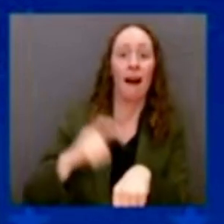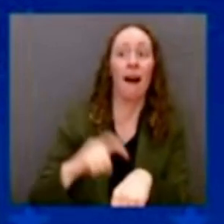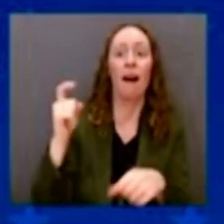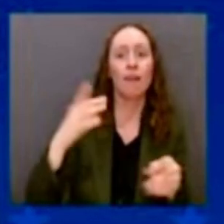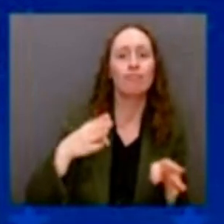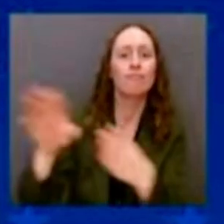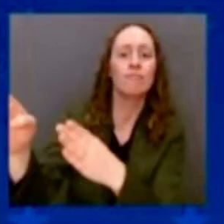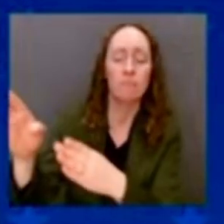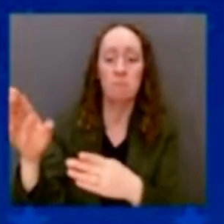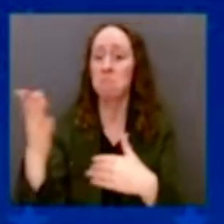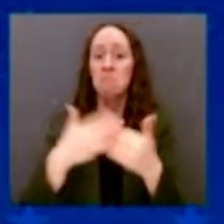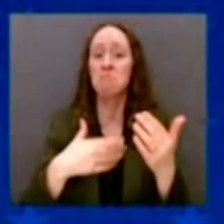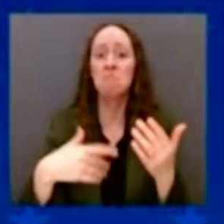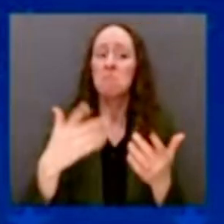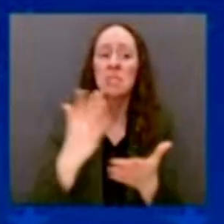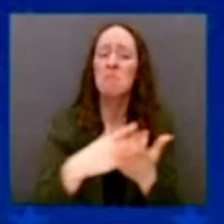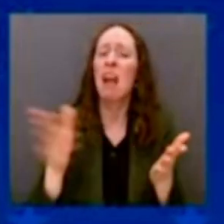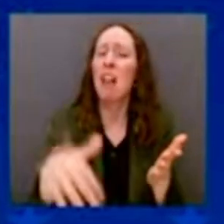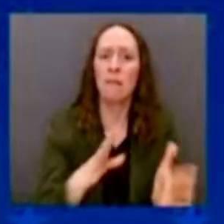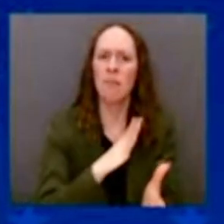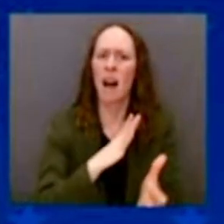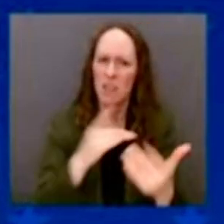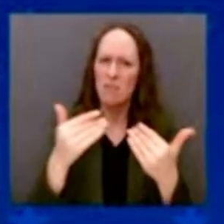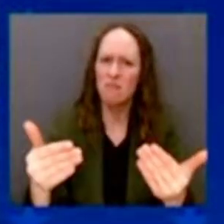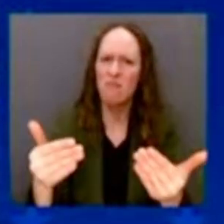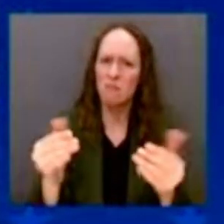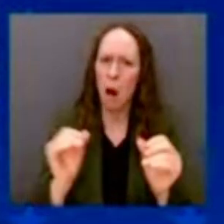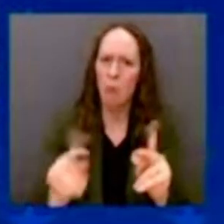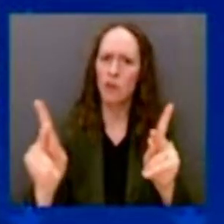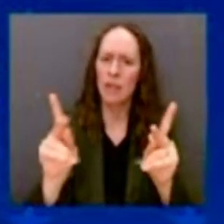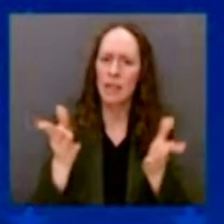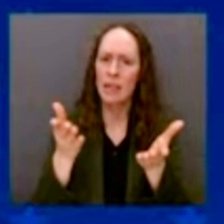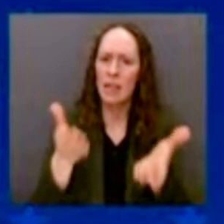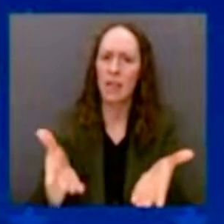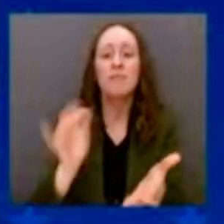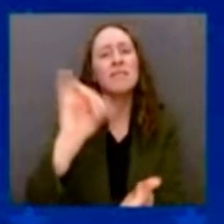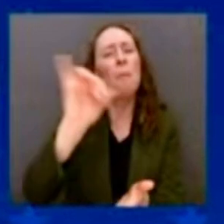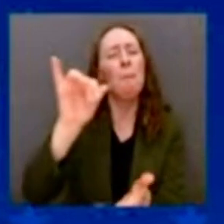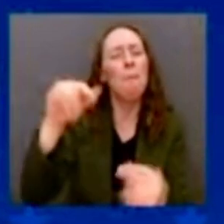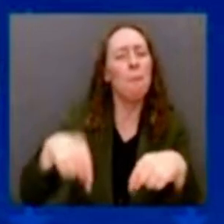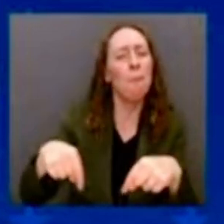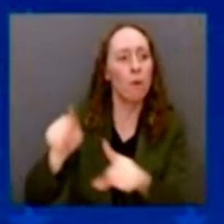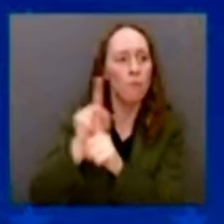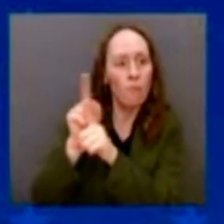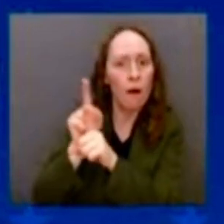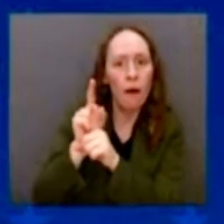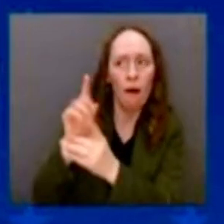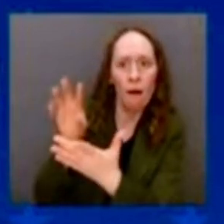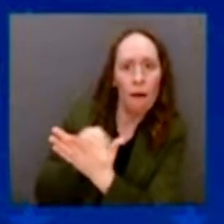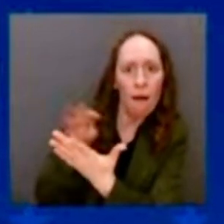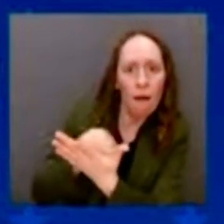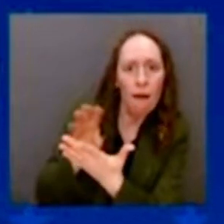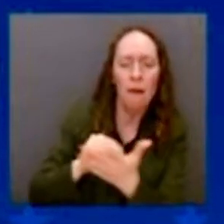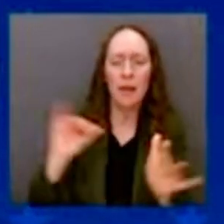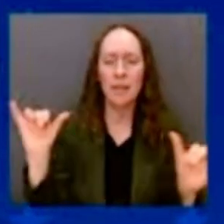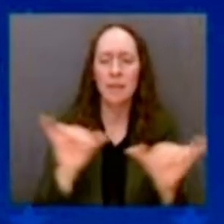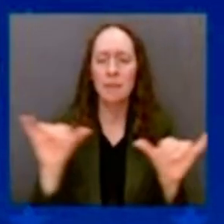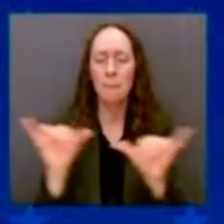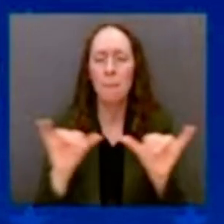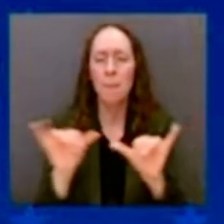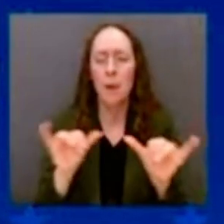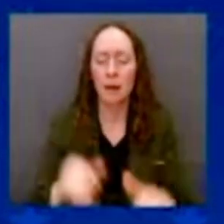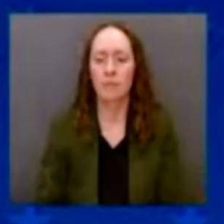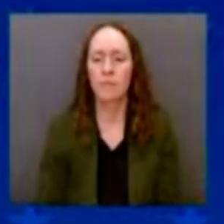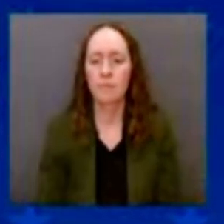first attendance program — the apprenticeship program in the nation, in which students can graduate as a full-time journeyman with an associate's degree